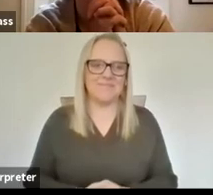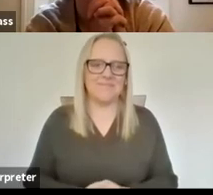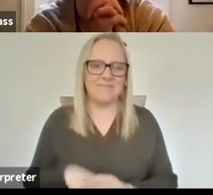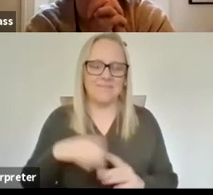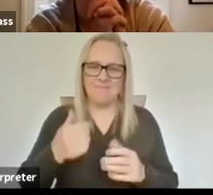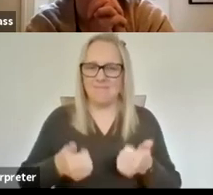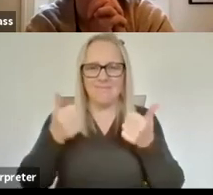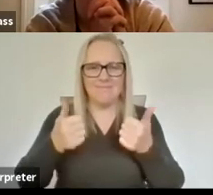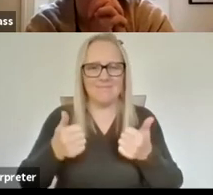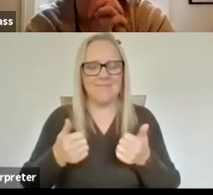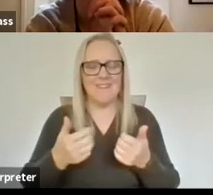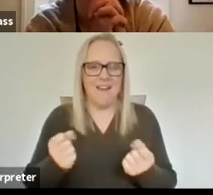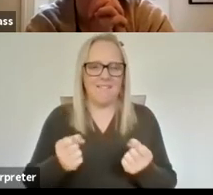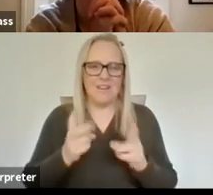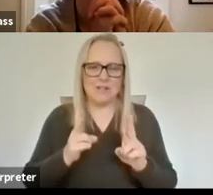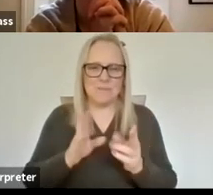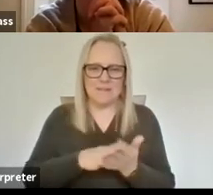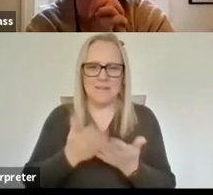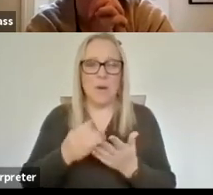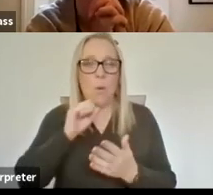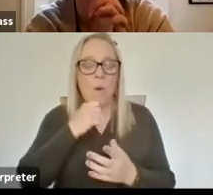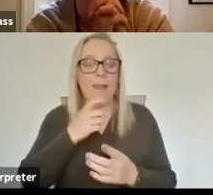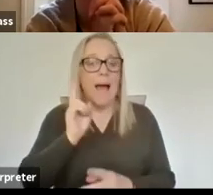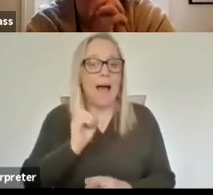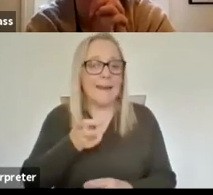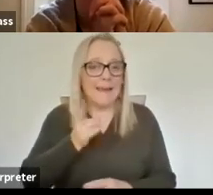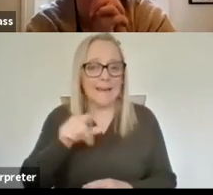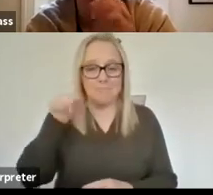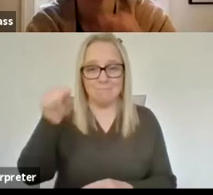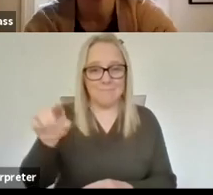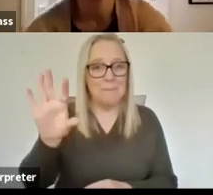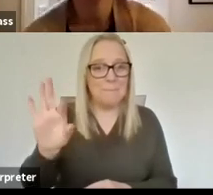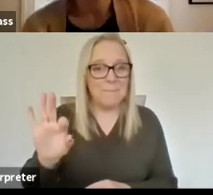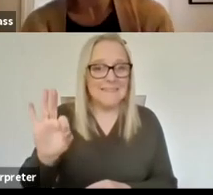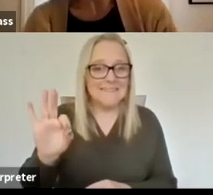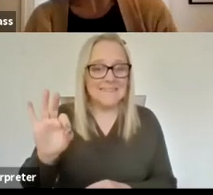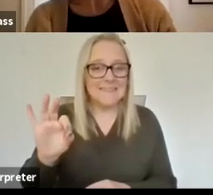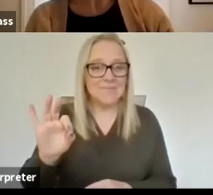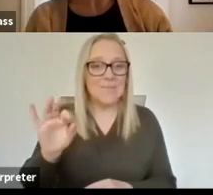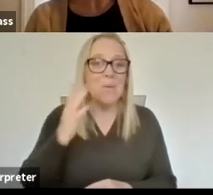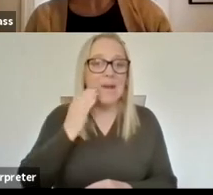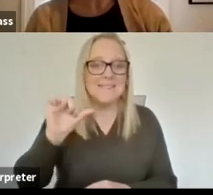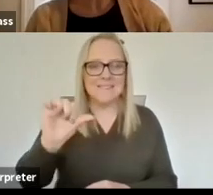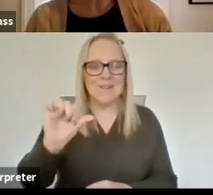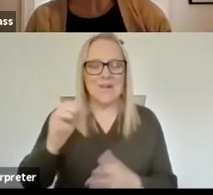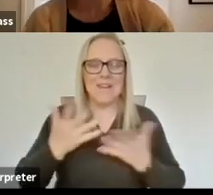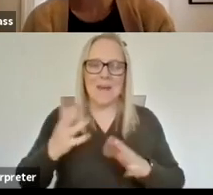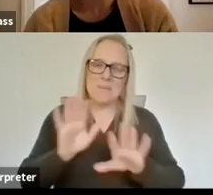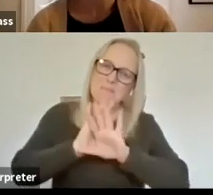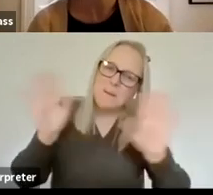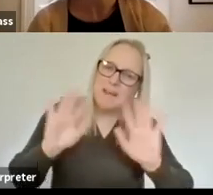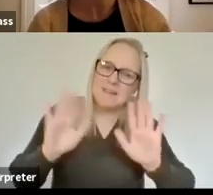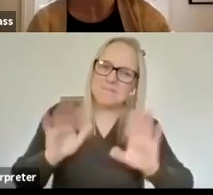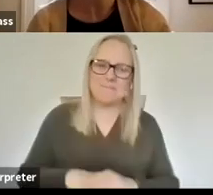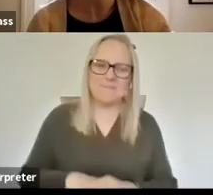see you again uh we'll be meeting again uh for another conversation next monday at six but for now i'll say goodbye to all of you